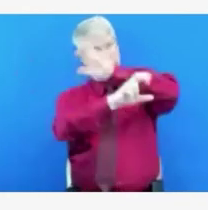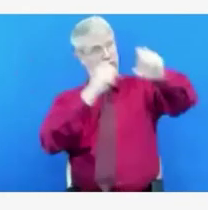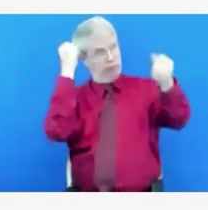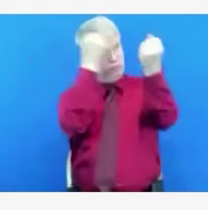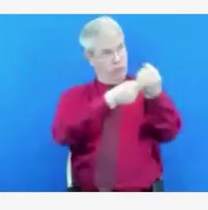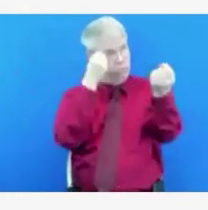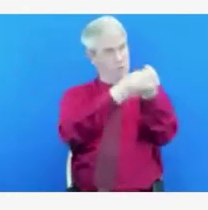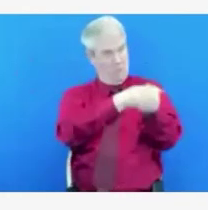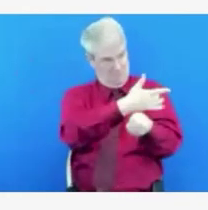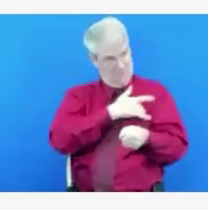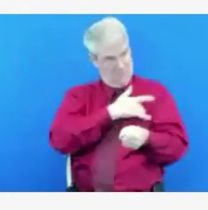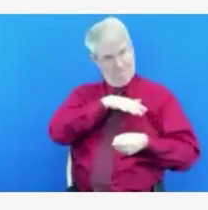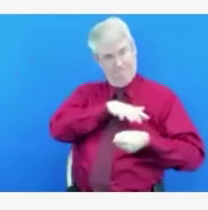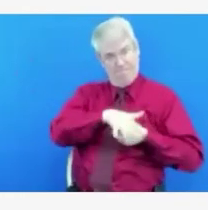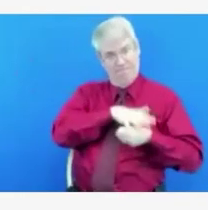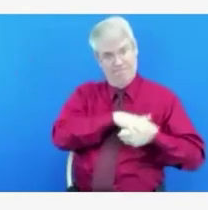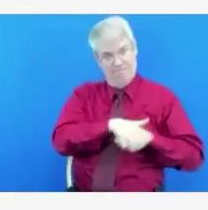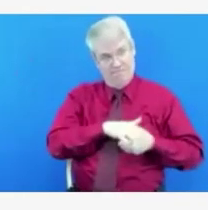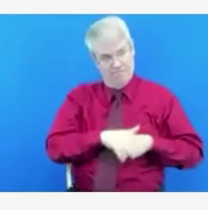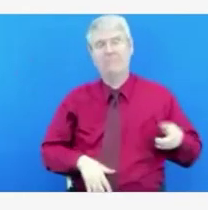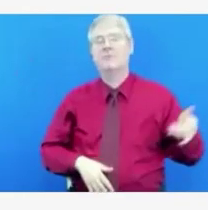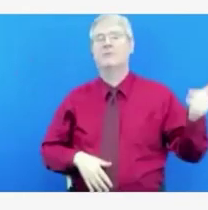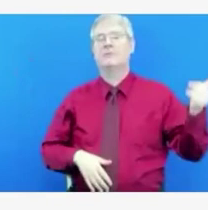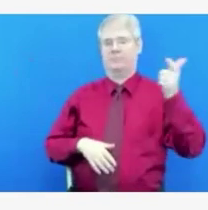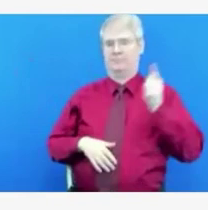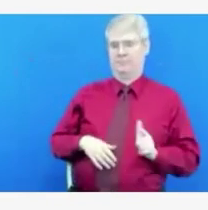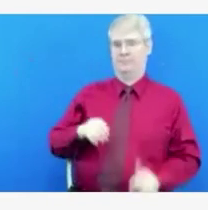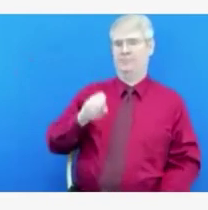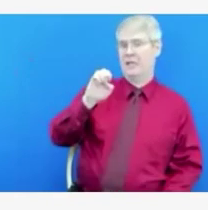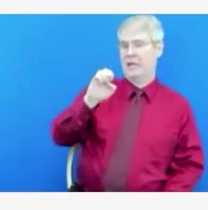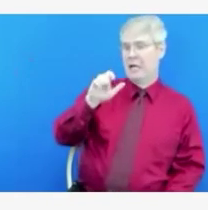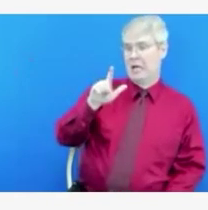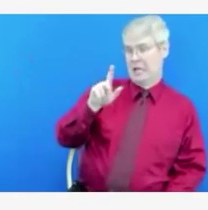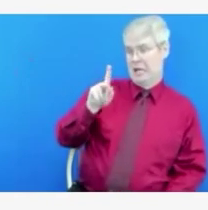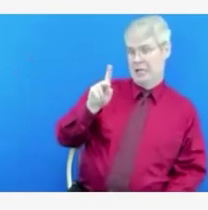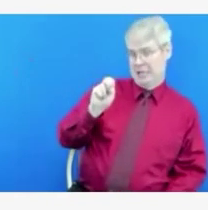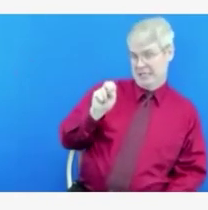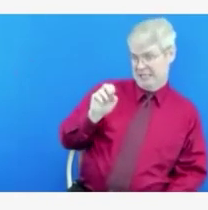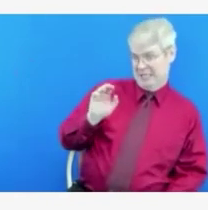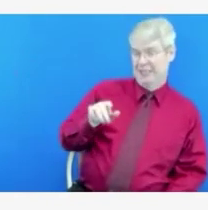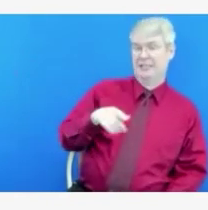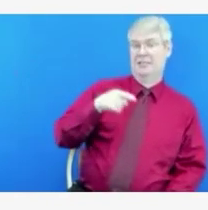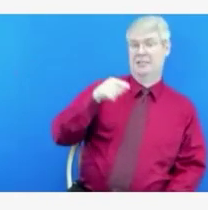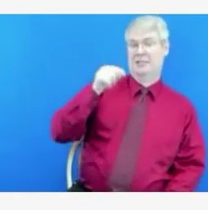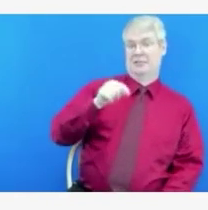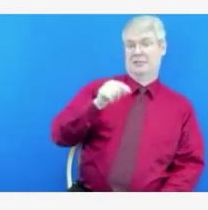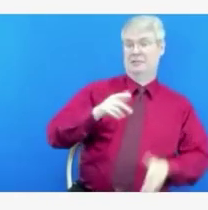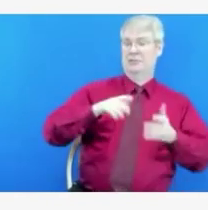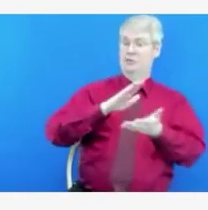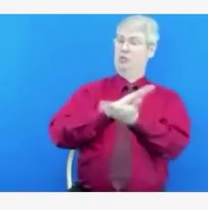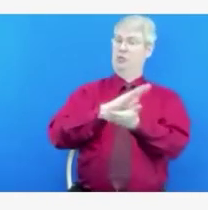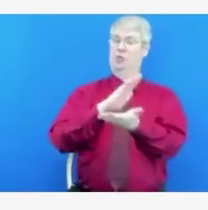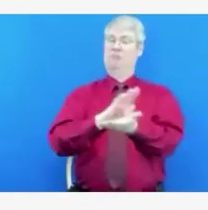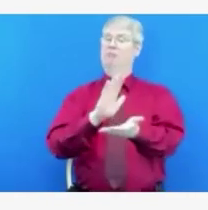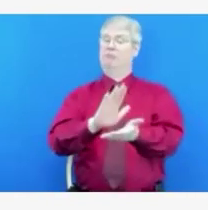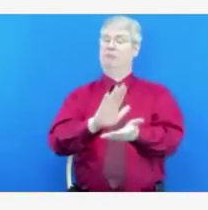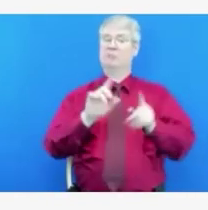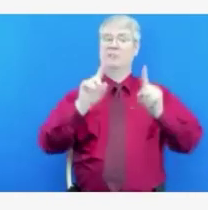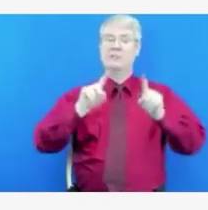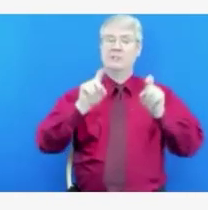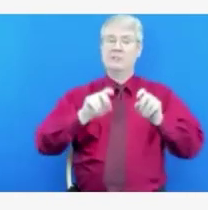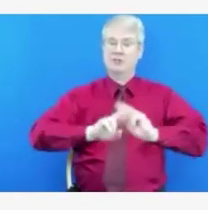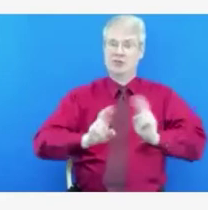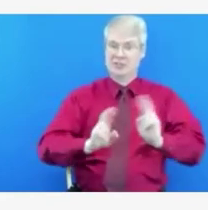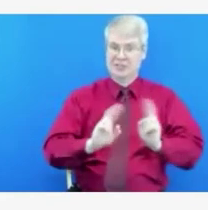for an update for the school testing monies that we have out there, remember we made available $30 million for